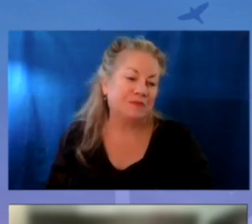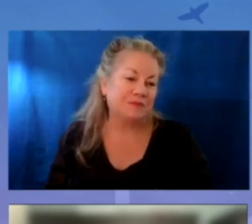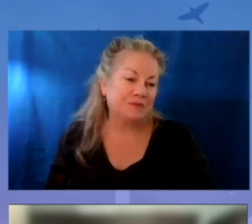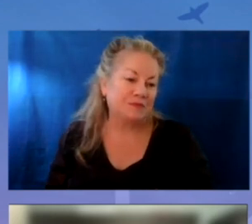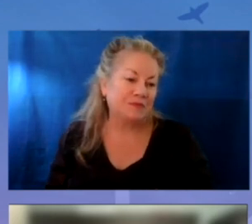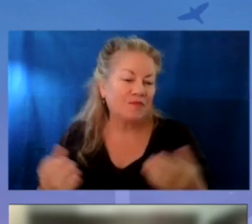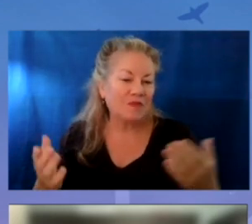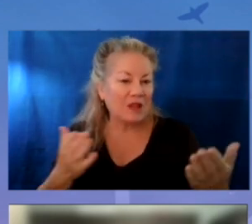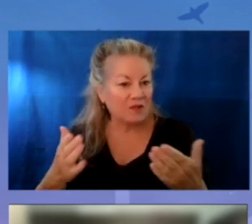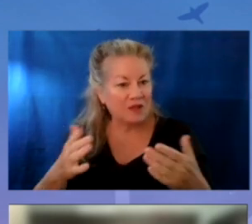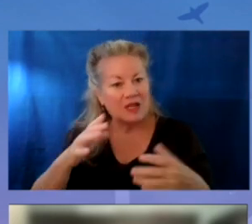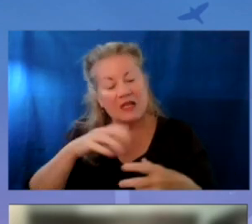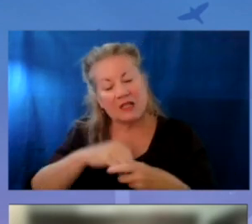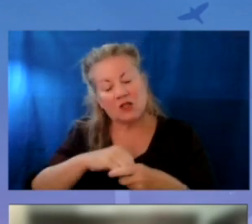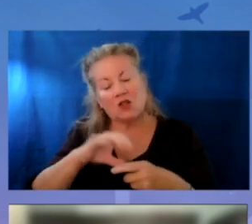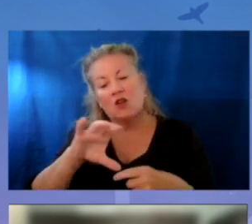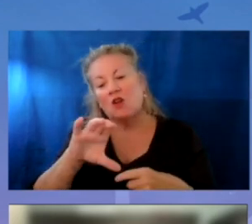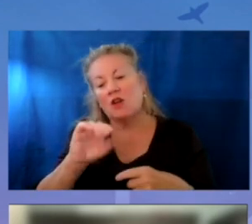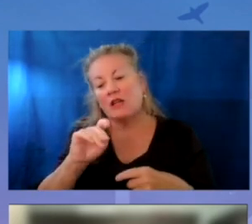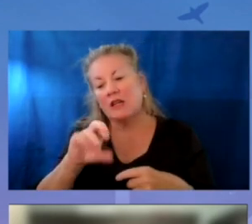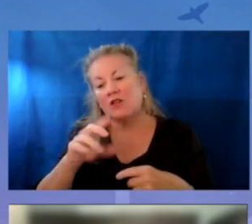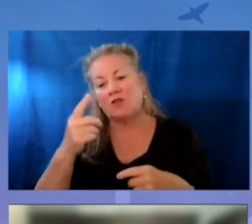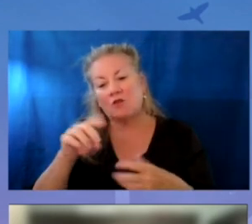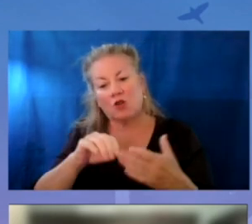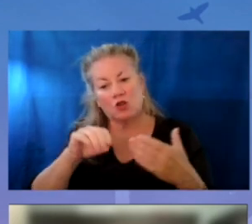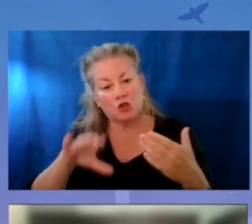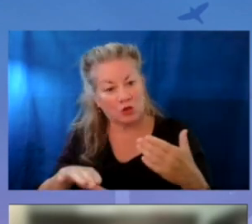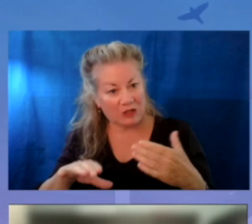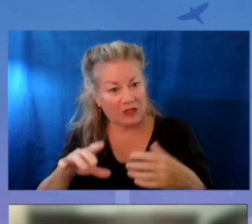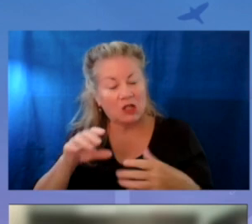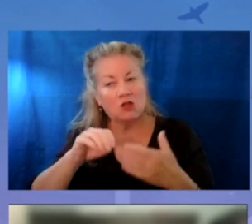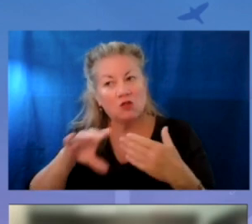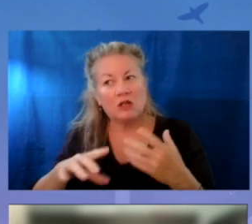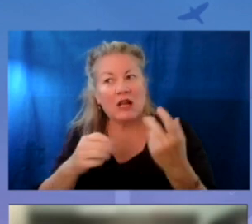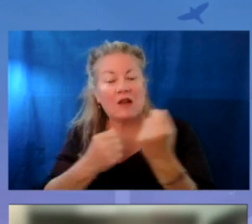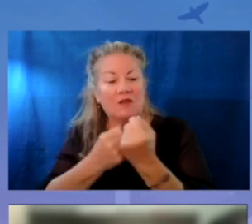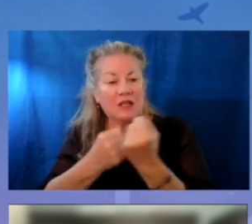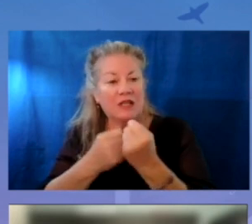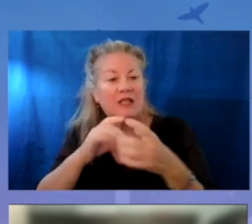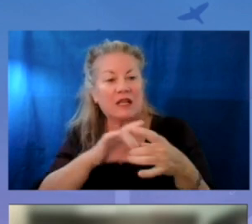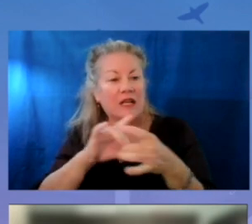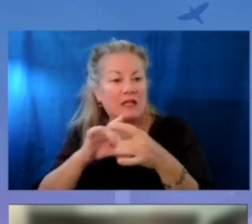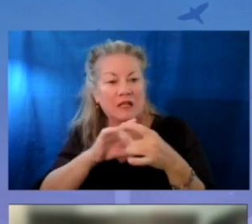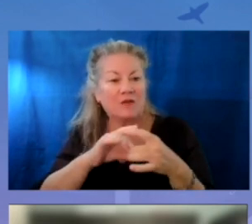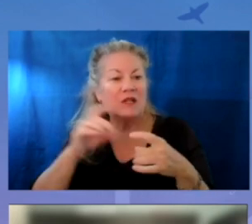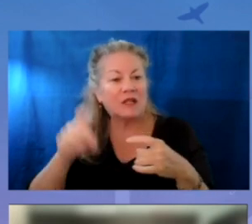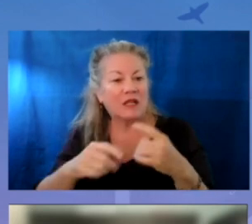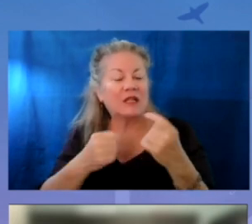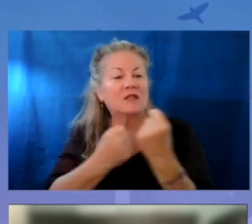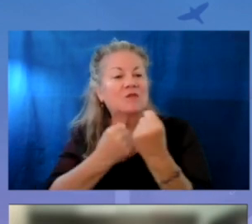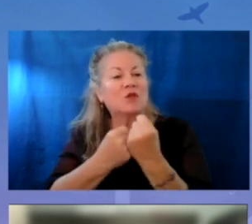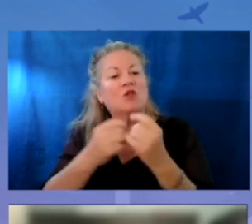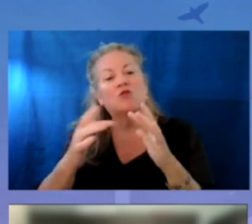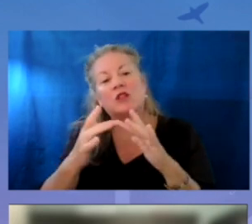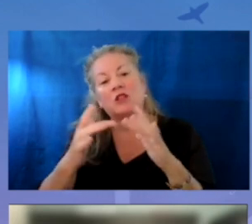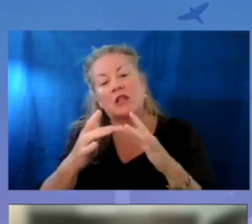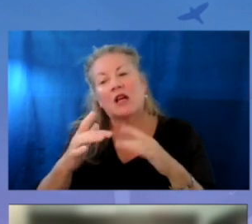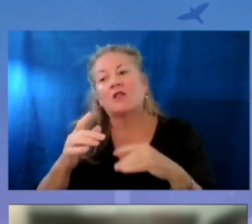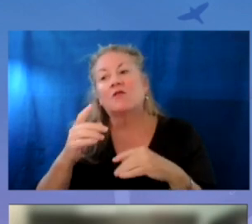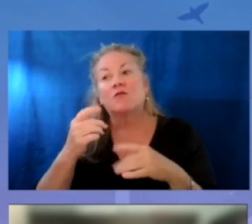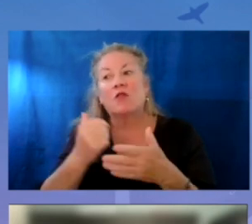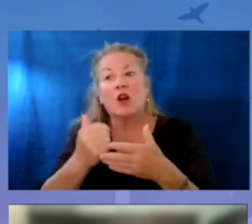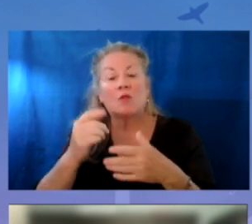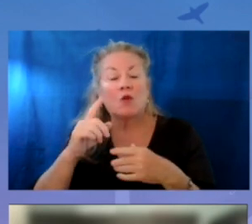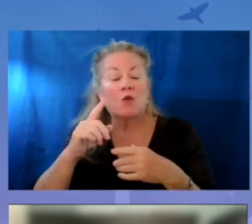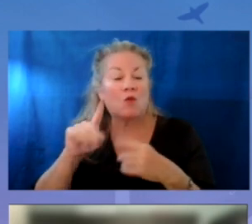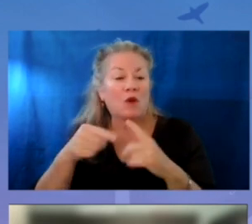navigator also served as the internal connector for a student, a student's advocate, connecting them with needed supports and reaching out for help when they